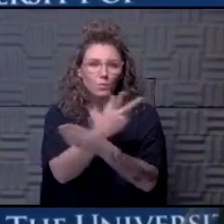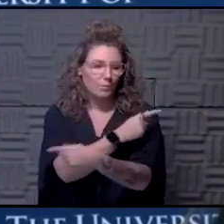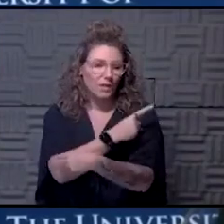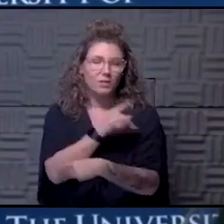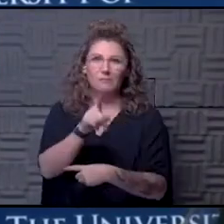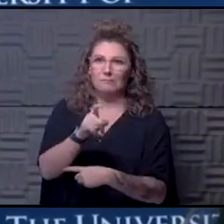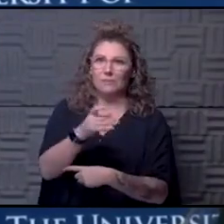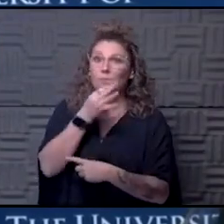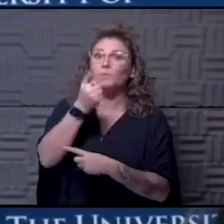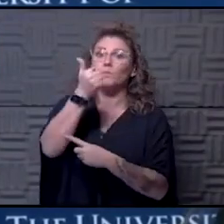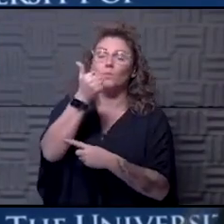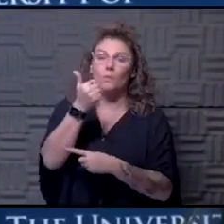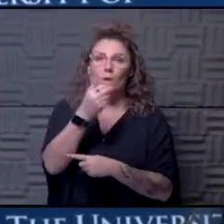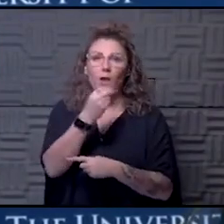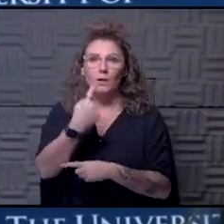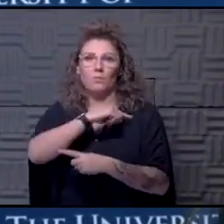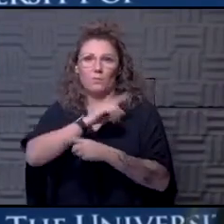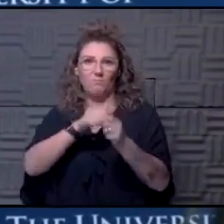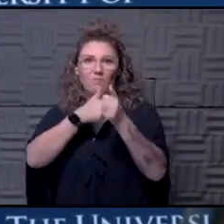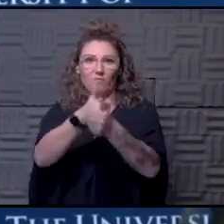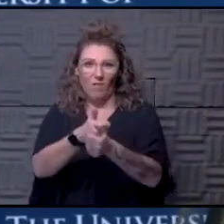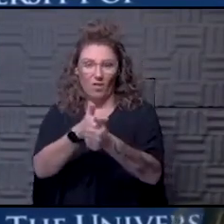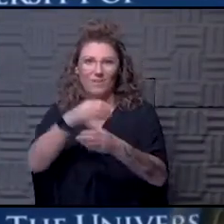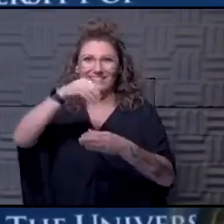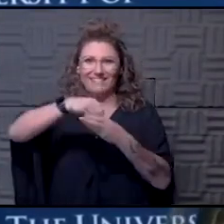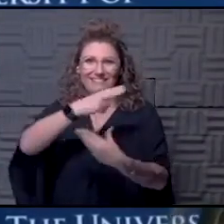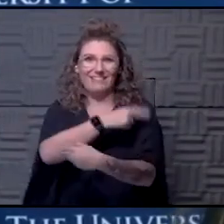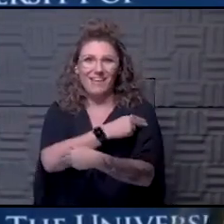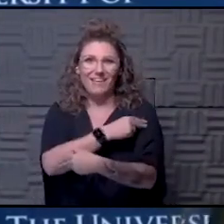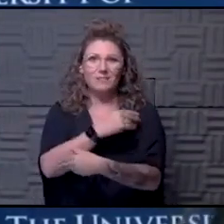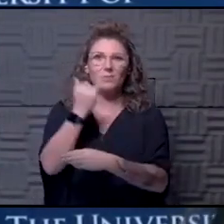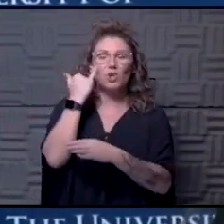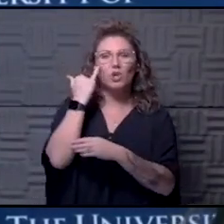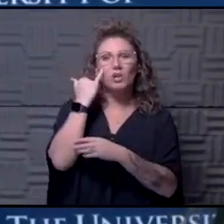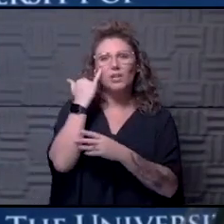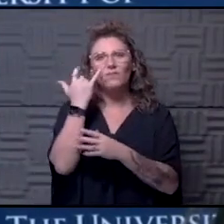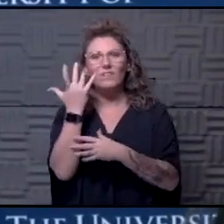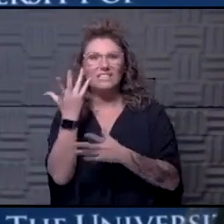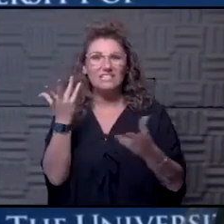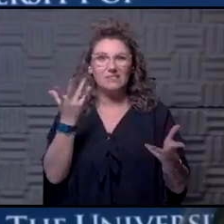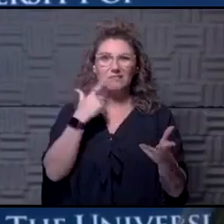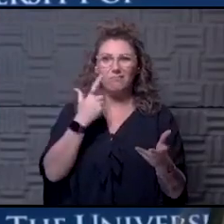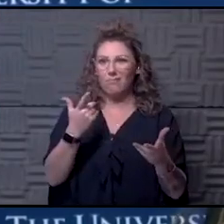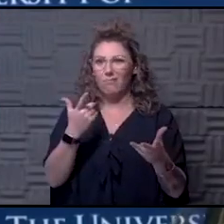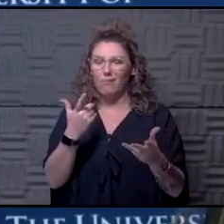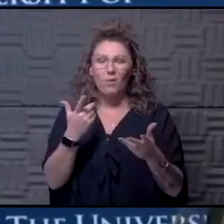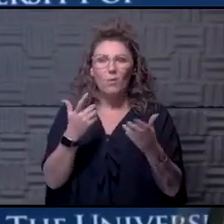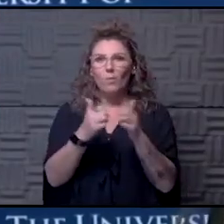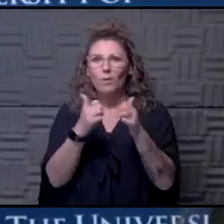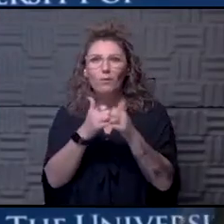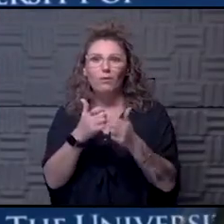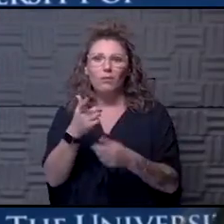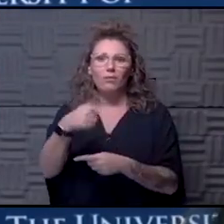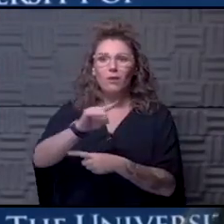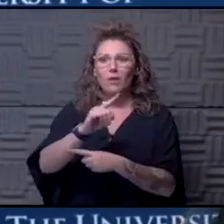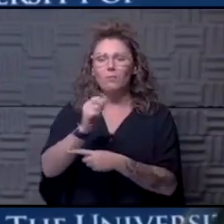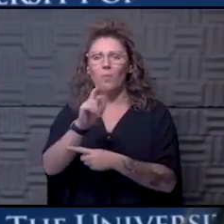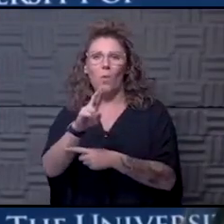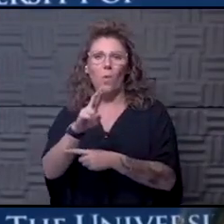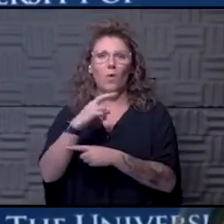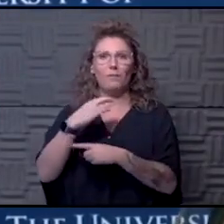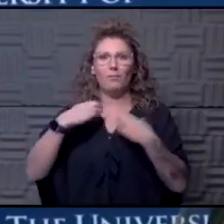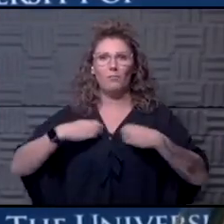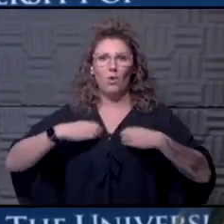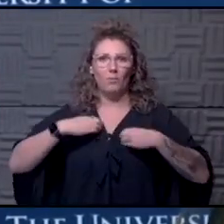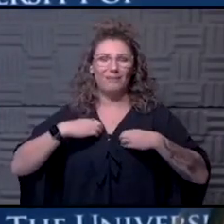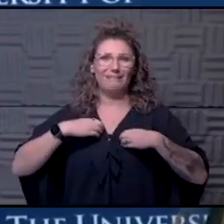sooner that we have been following in the hospital, whether that they've been in the intensive care unit or seen our pulmonary consult service.